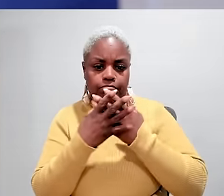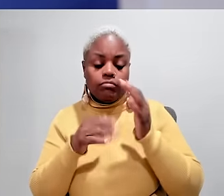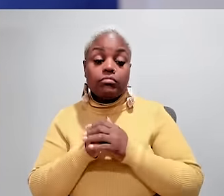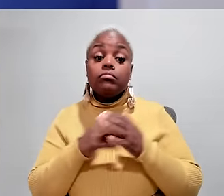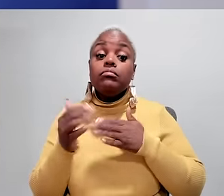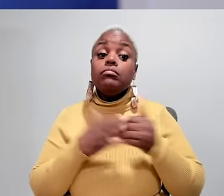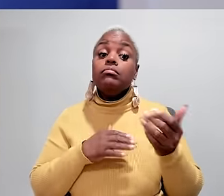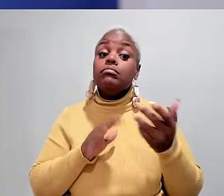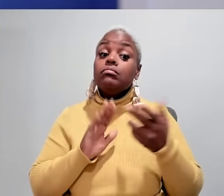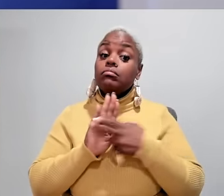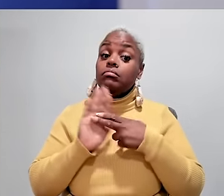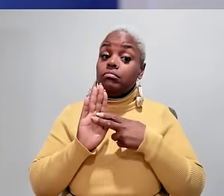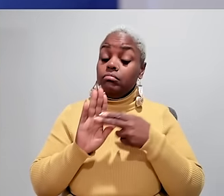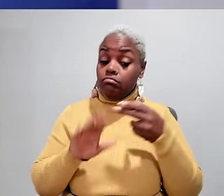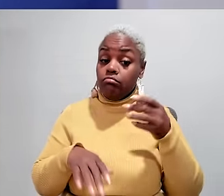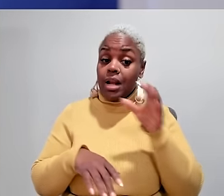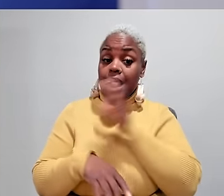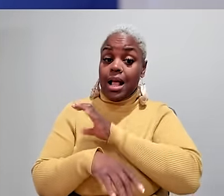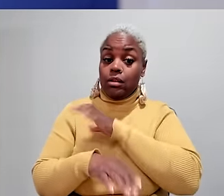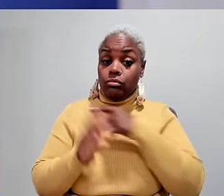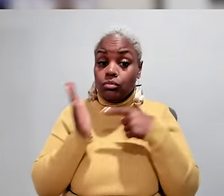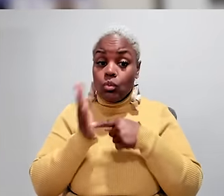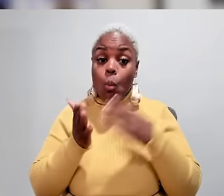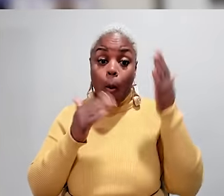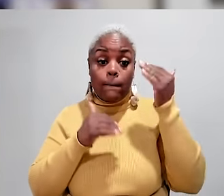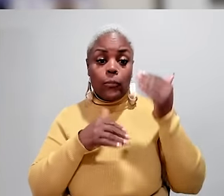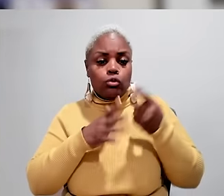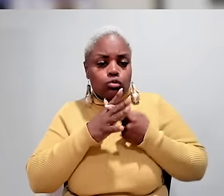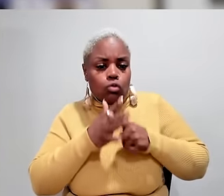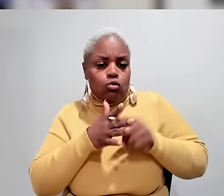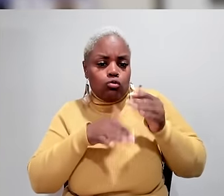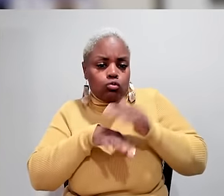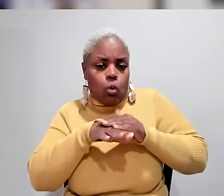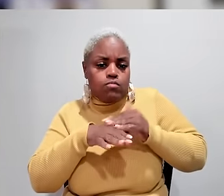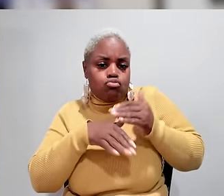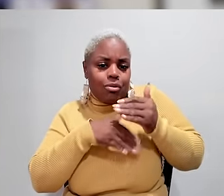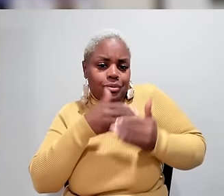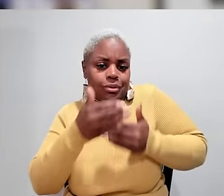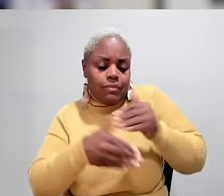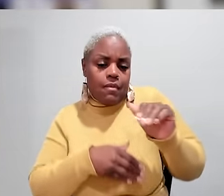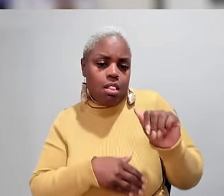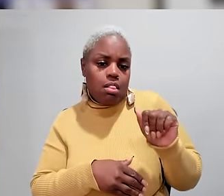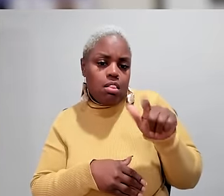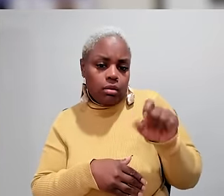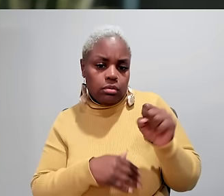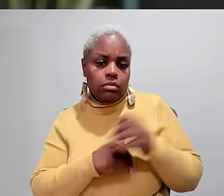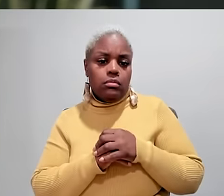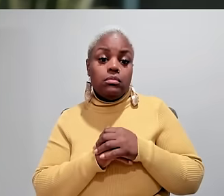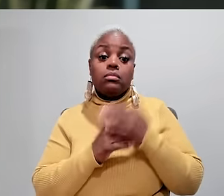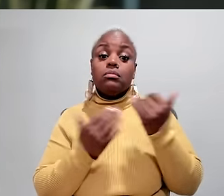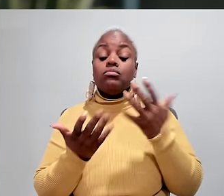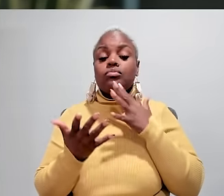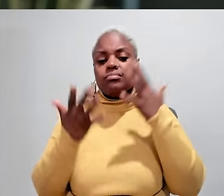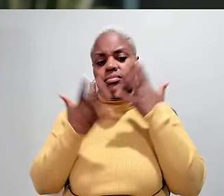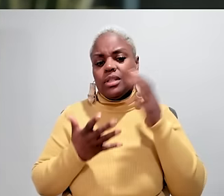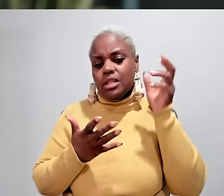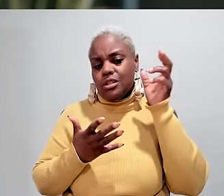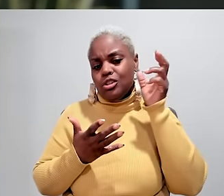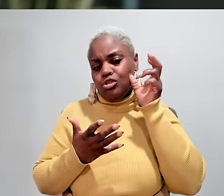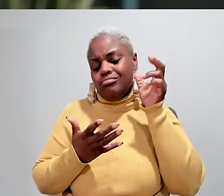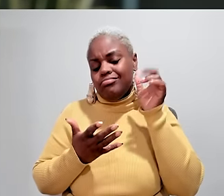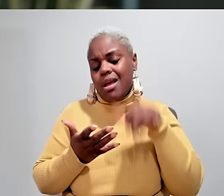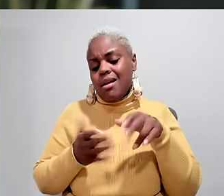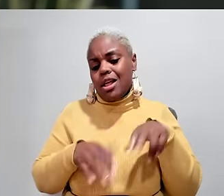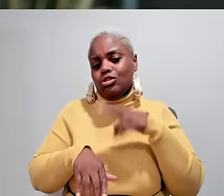have but even clinical trials can only hope to slow progression of ALS it's devastating to